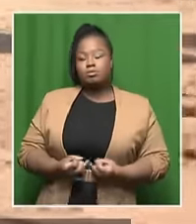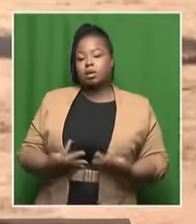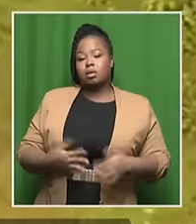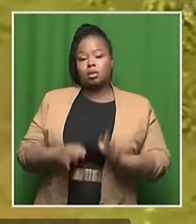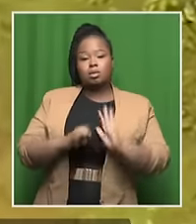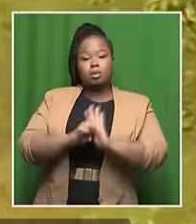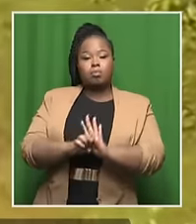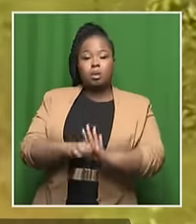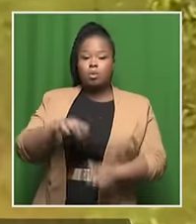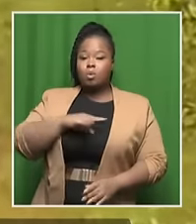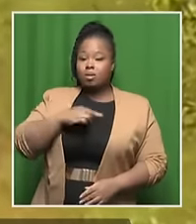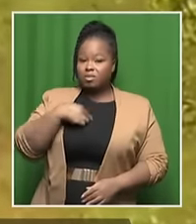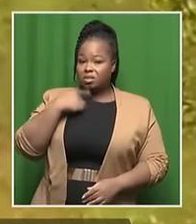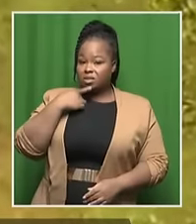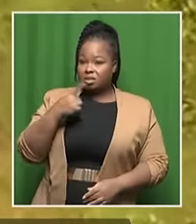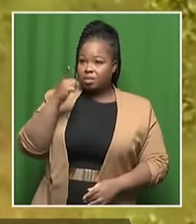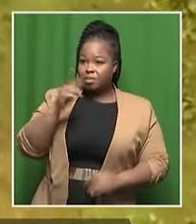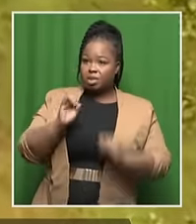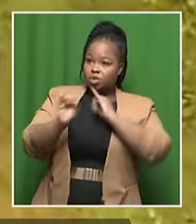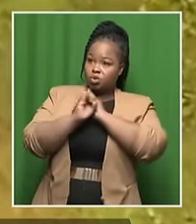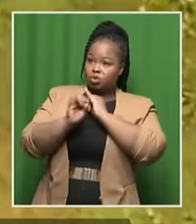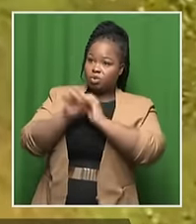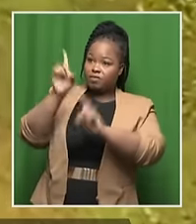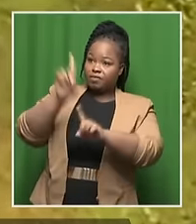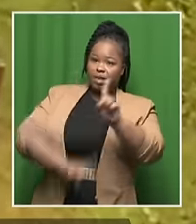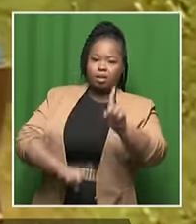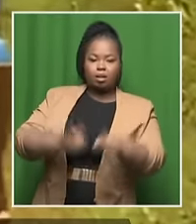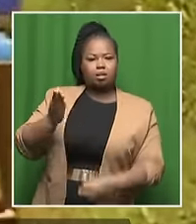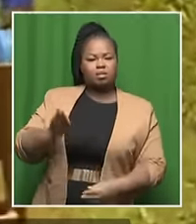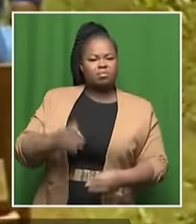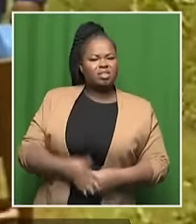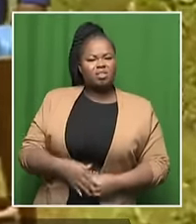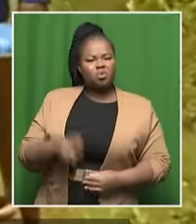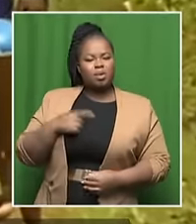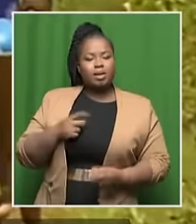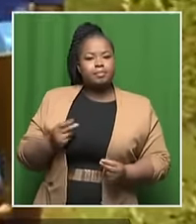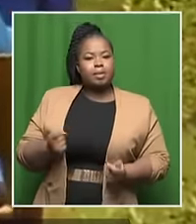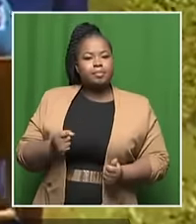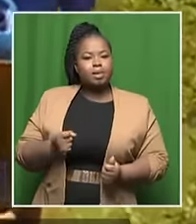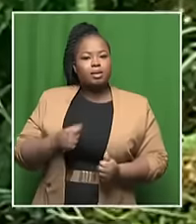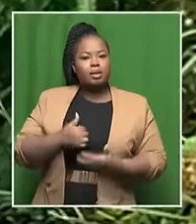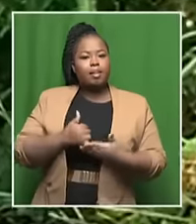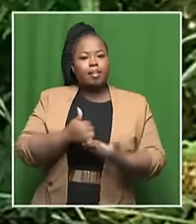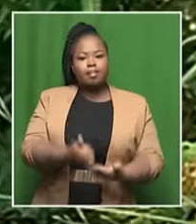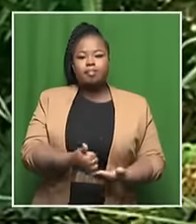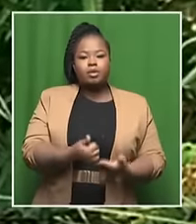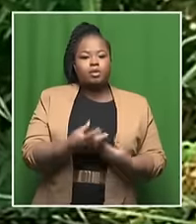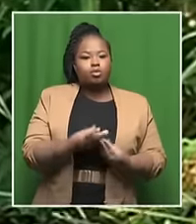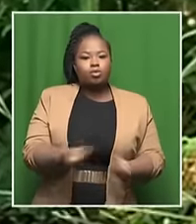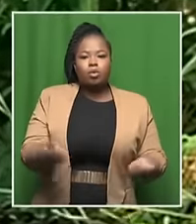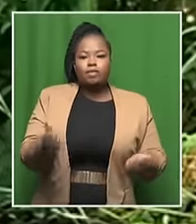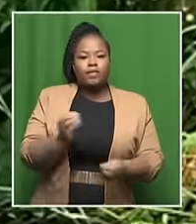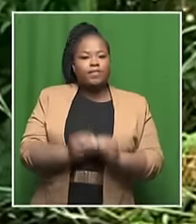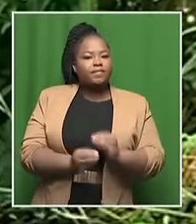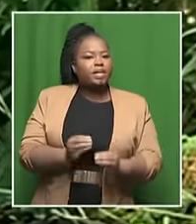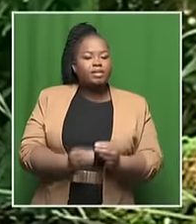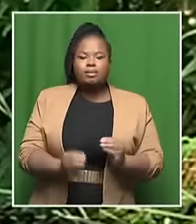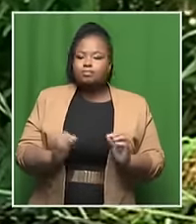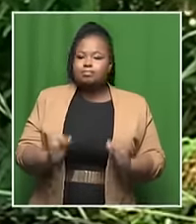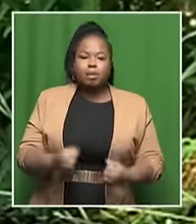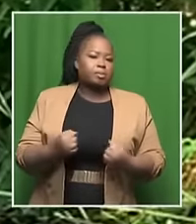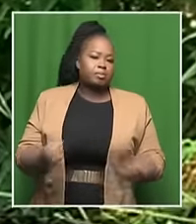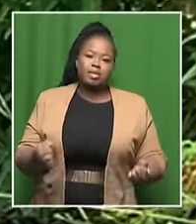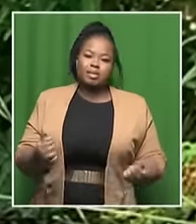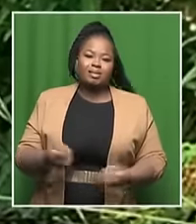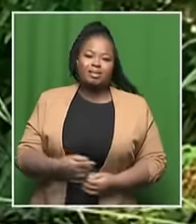institutions have failed, they are unable to respond in time. They are unable to fix what's broken. They are unable to get it